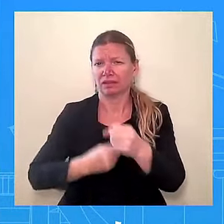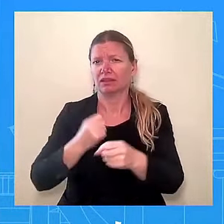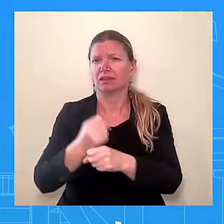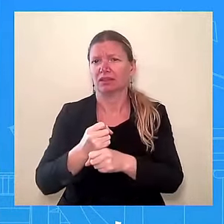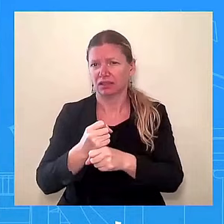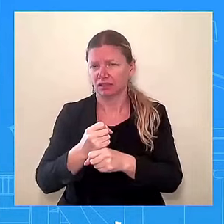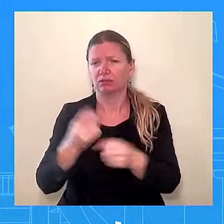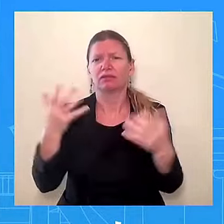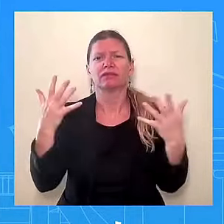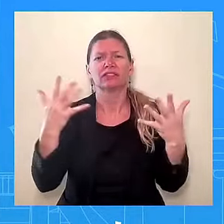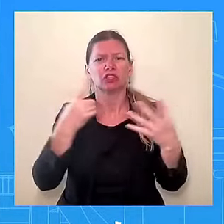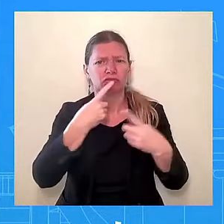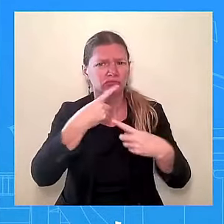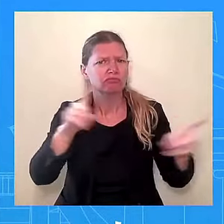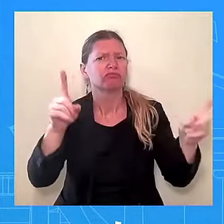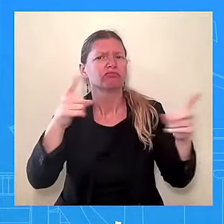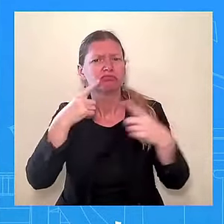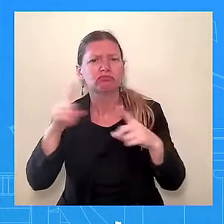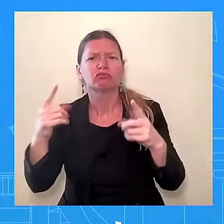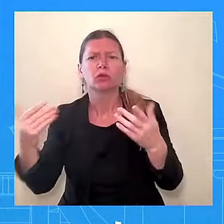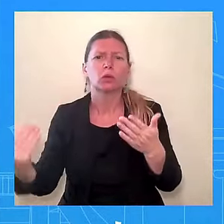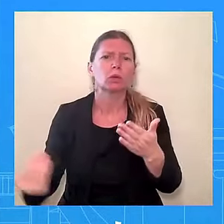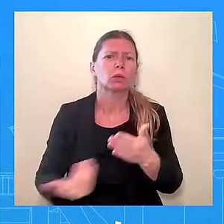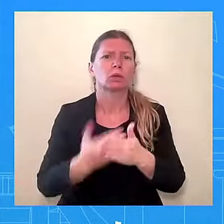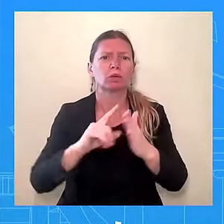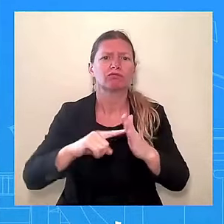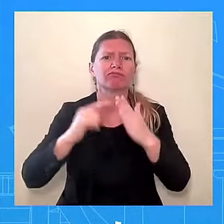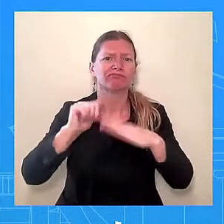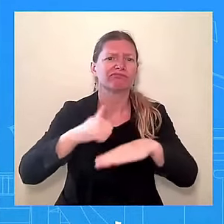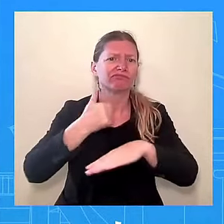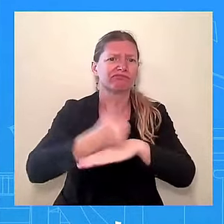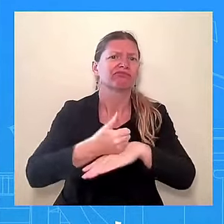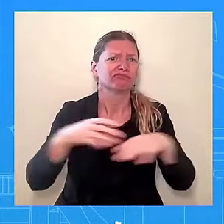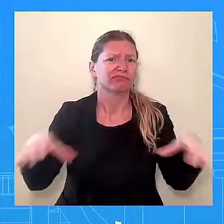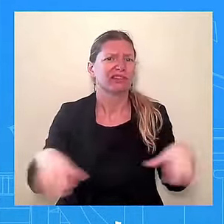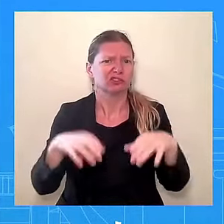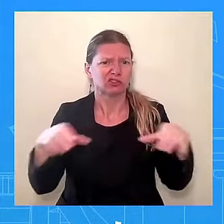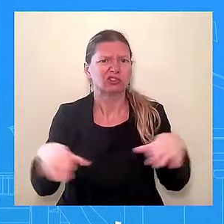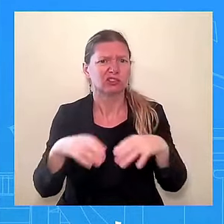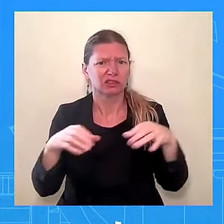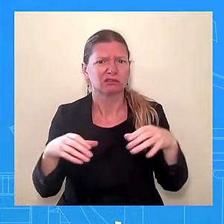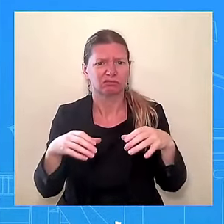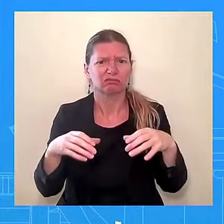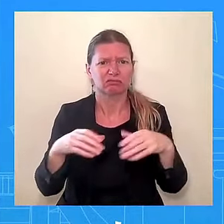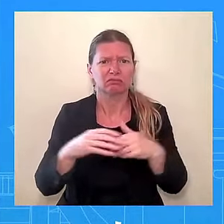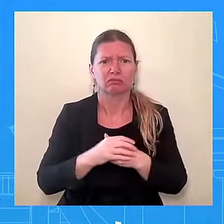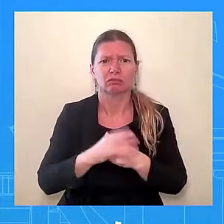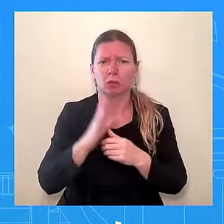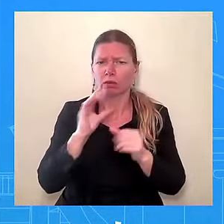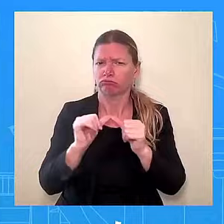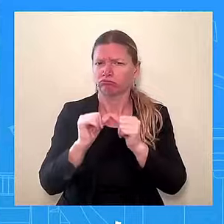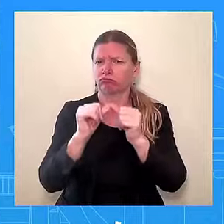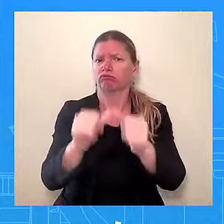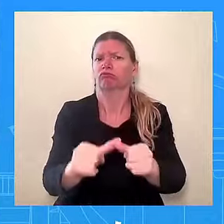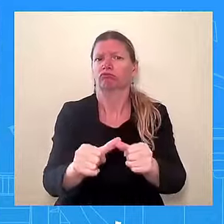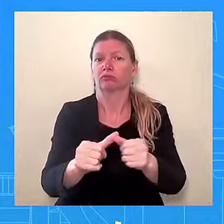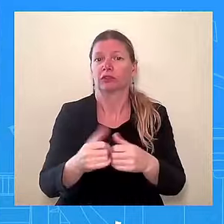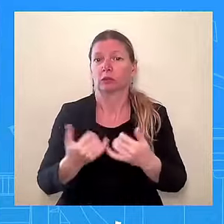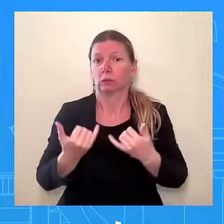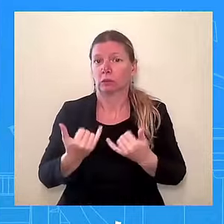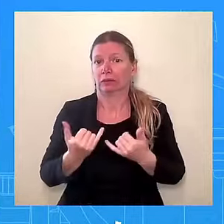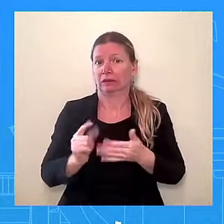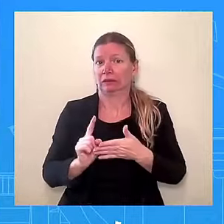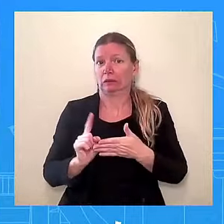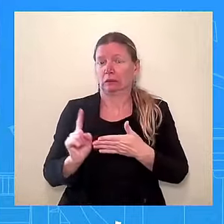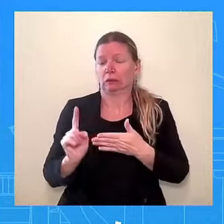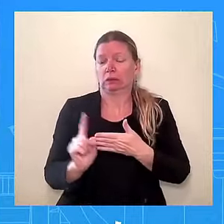do that, but as for today or even next week, I don't have anything specifically to point out to you. I just want to follow up on that. The